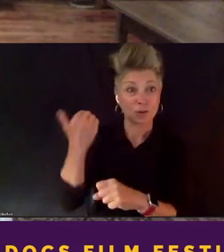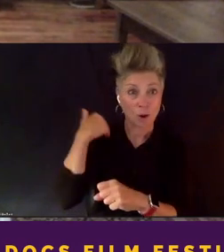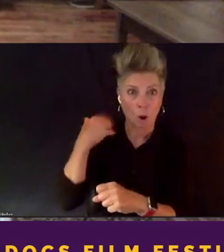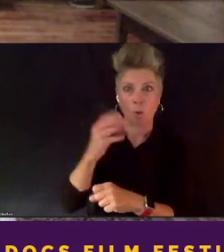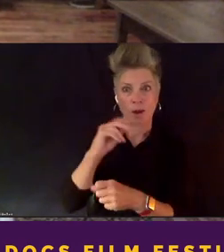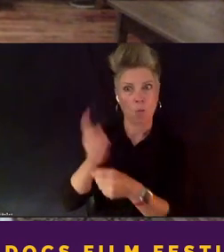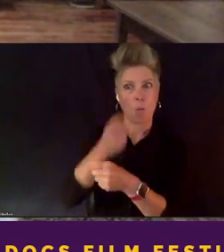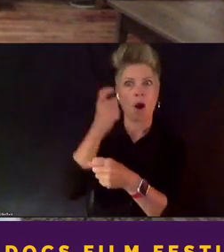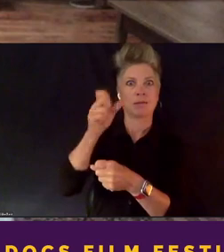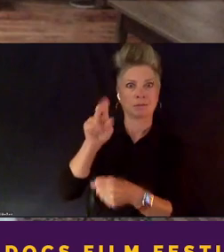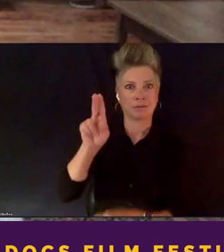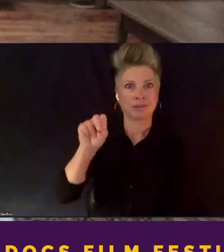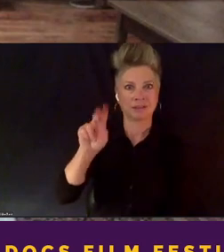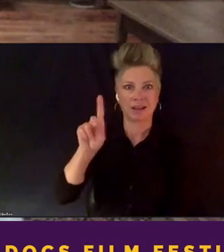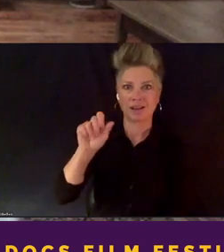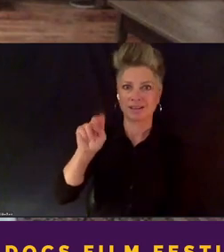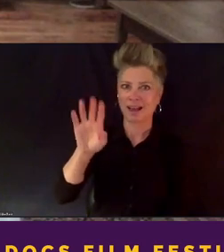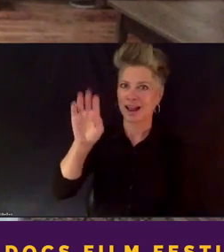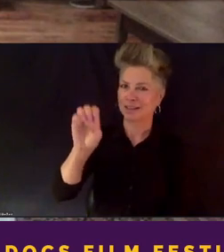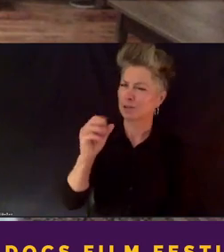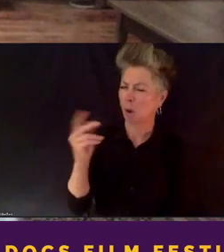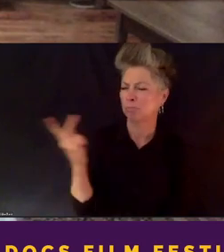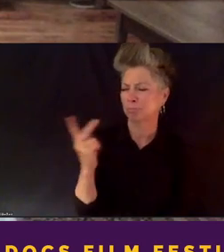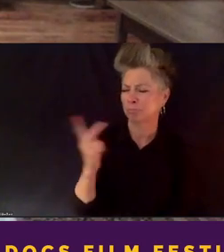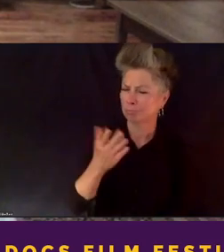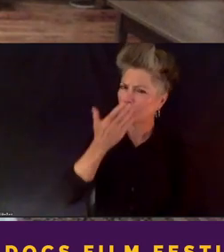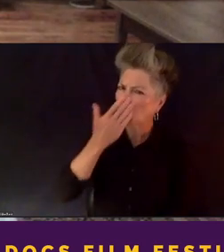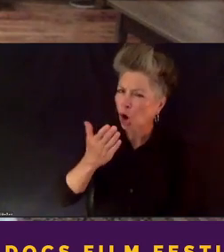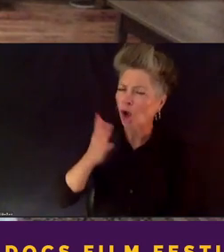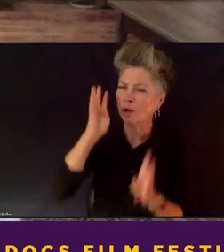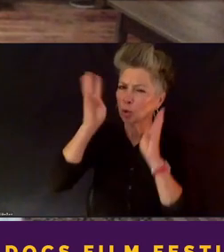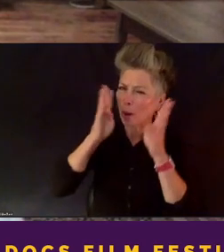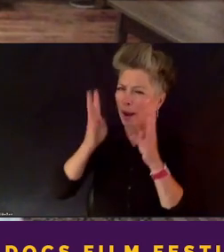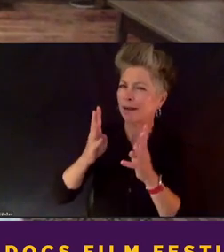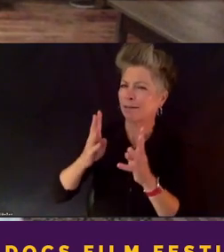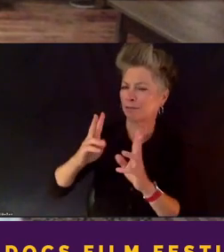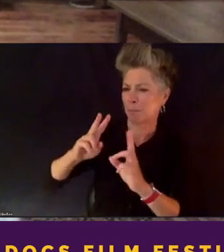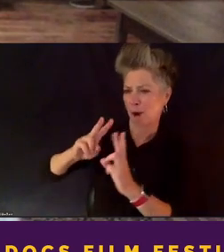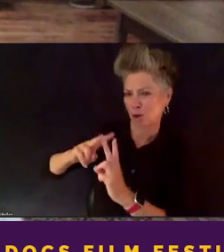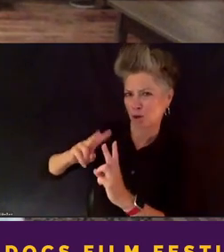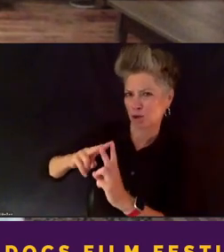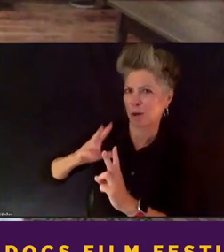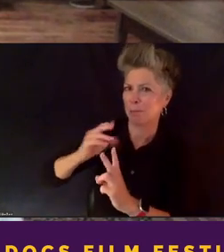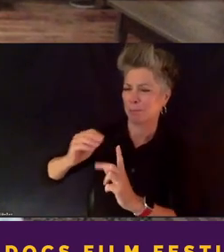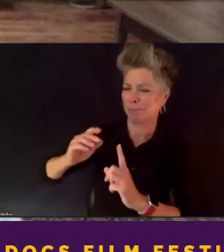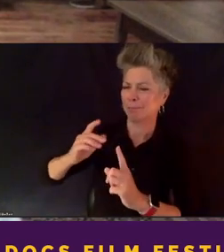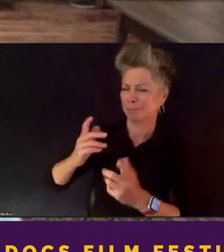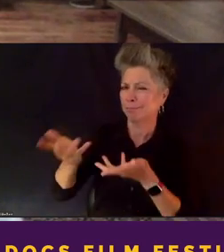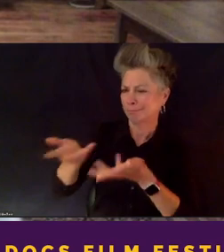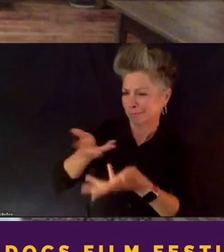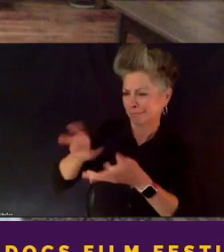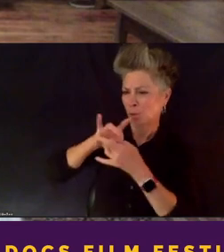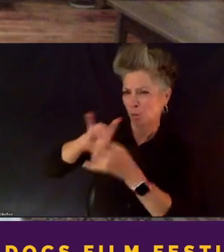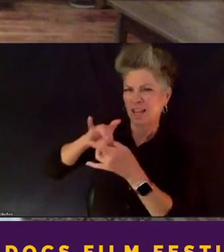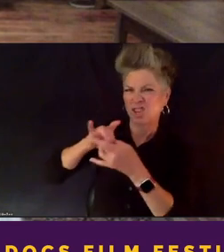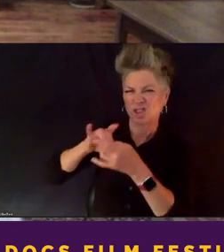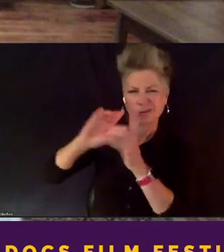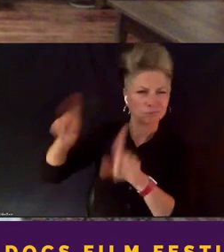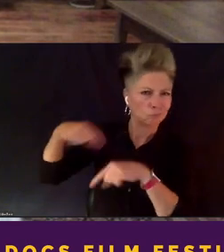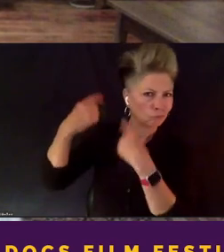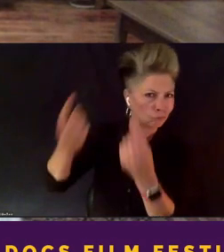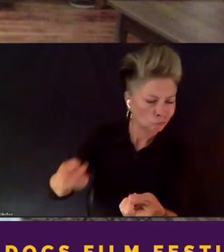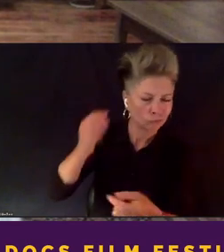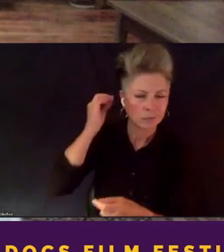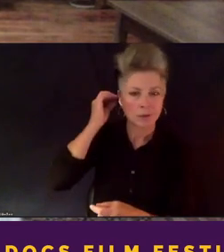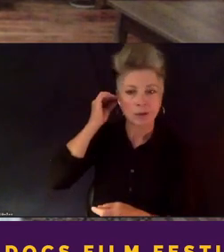this is a great creative partnership and dialogue that we've had over the years. And, you know, and so her sense